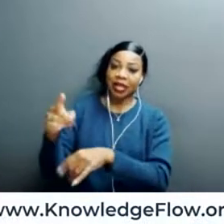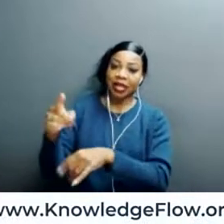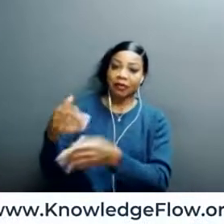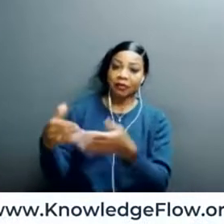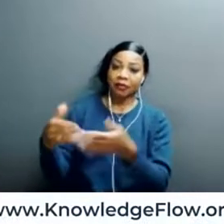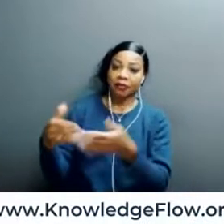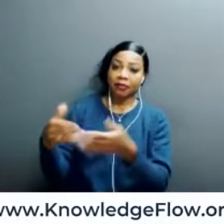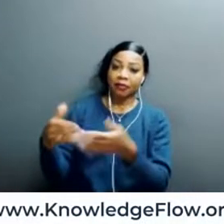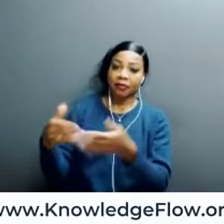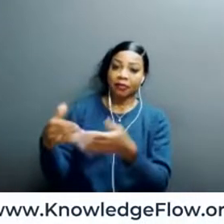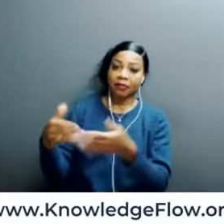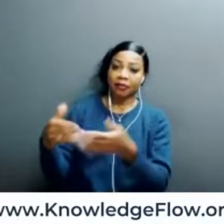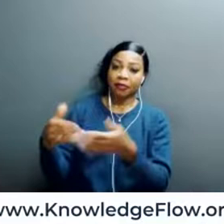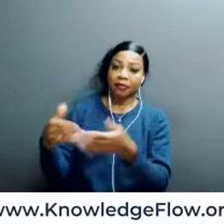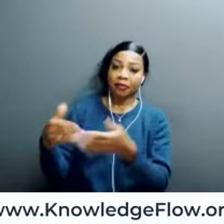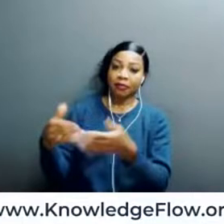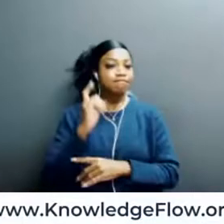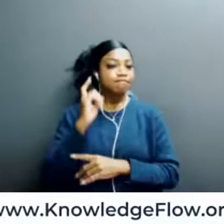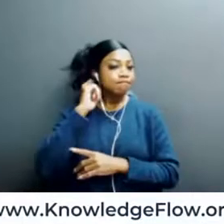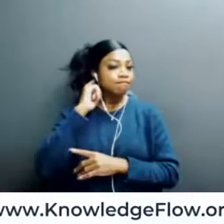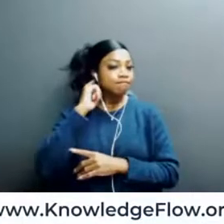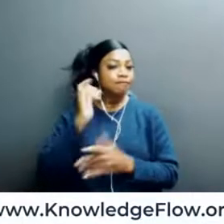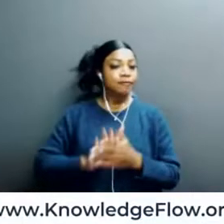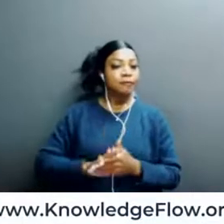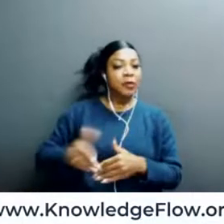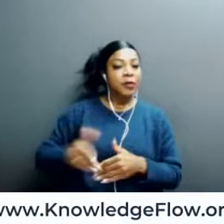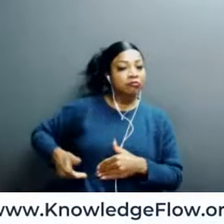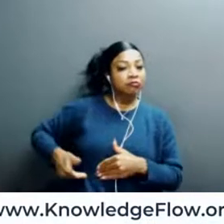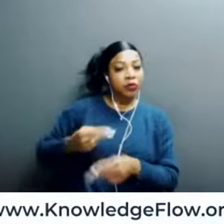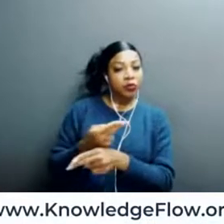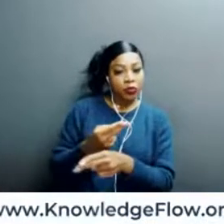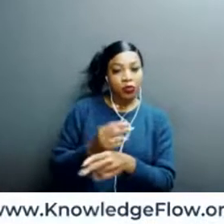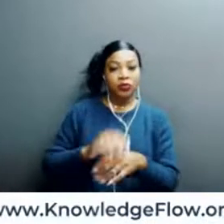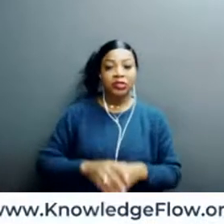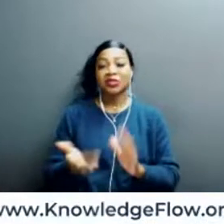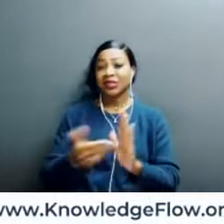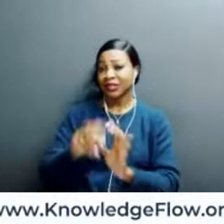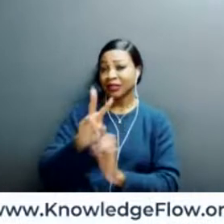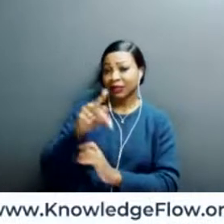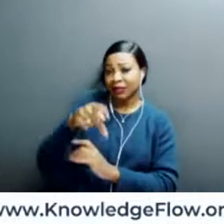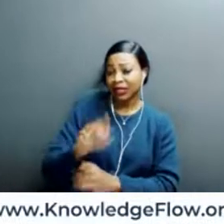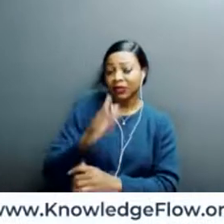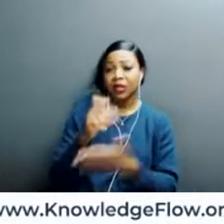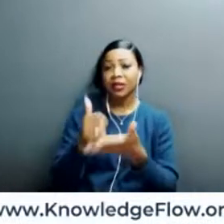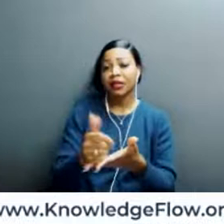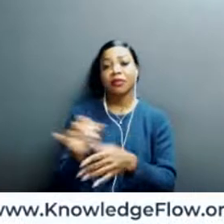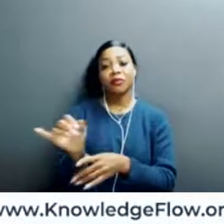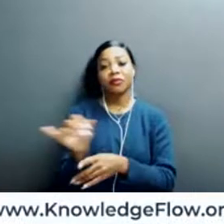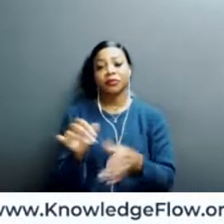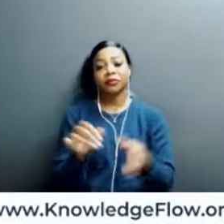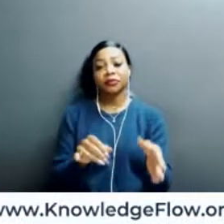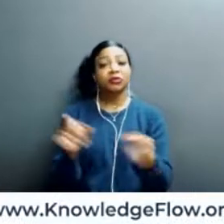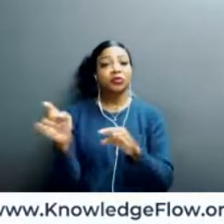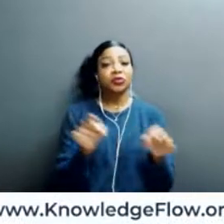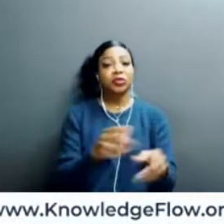cognizant of that, the VPN, as Lisa mentioned, is really helpful for that. But also, you know, going